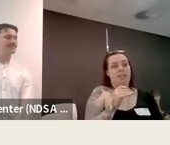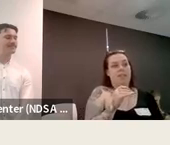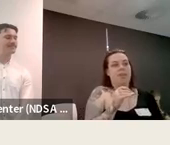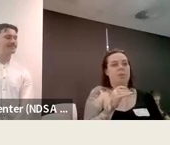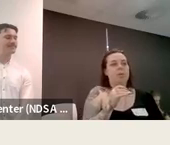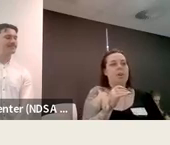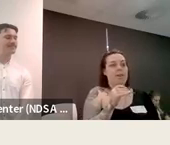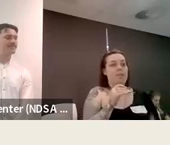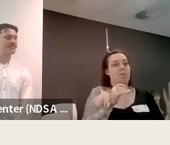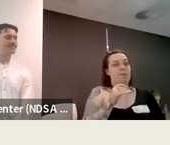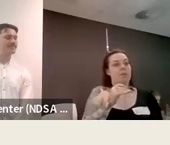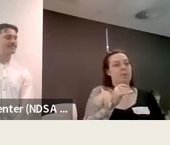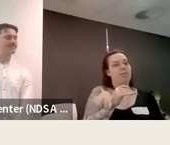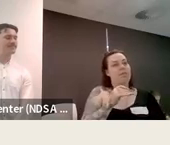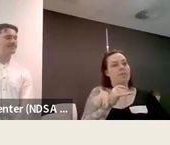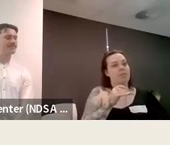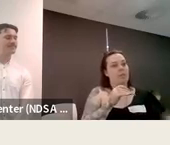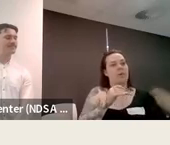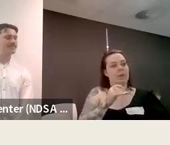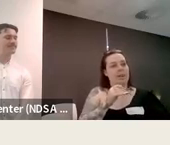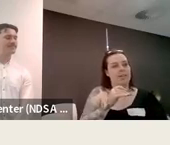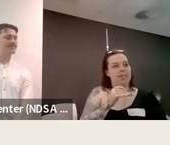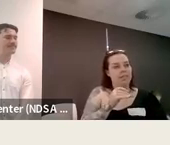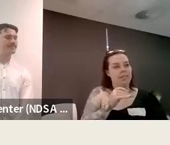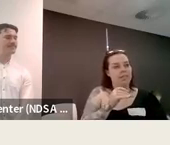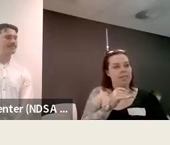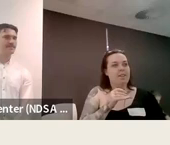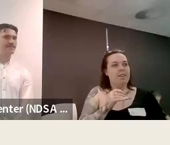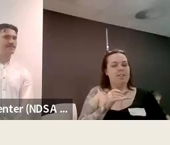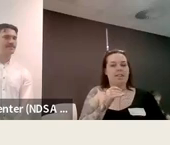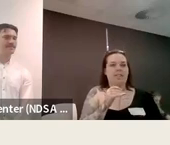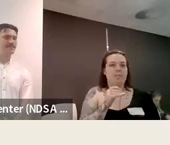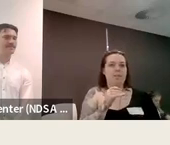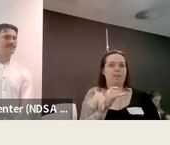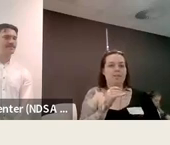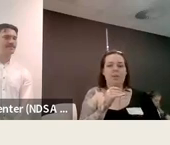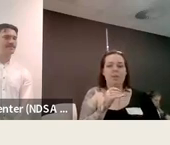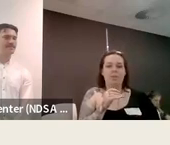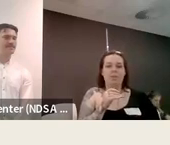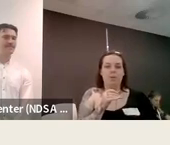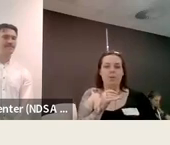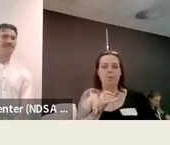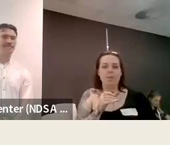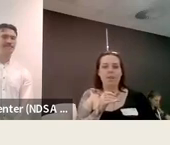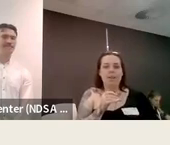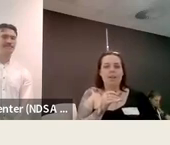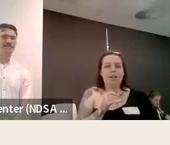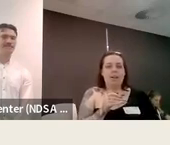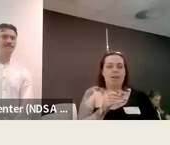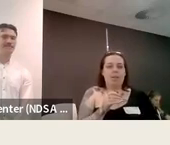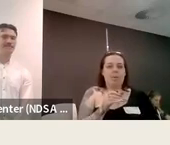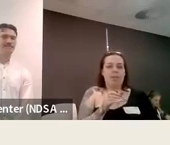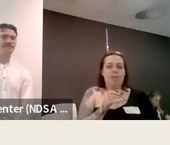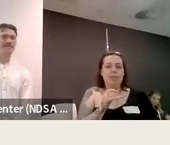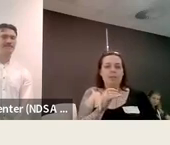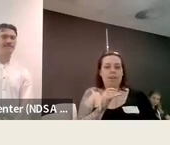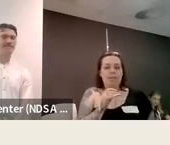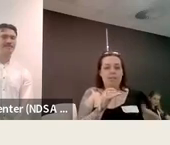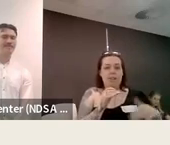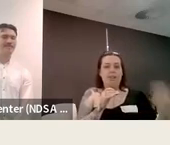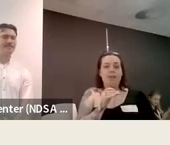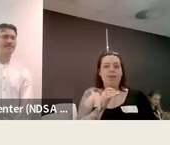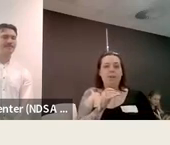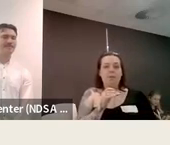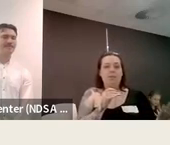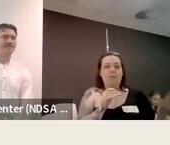in the disability circle have the spoons to go and attend some of these focus groups uh we